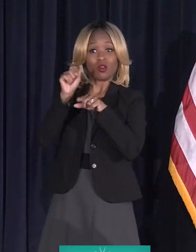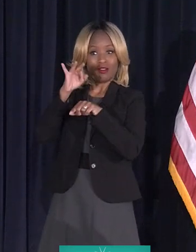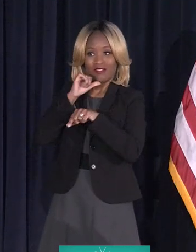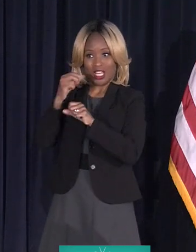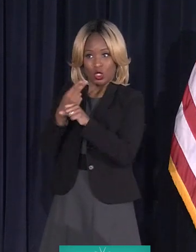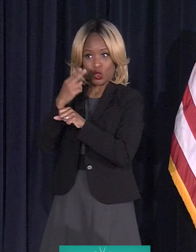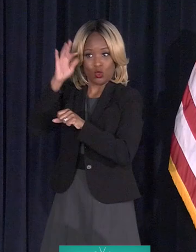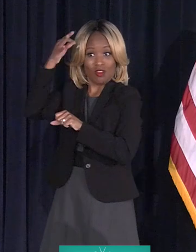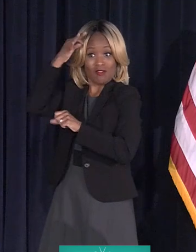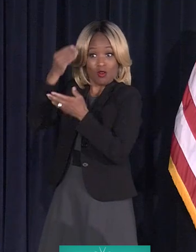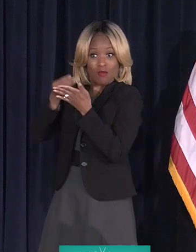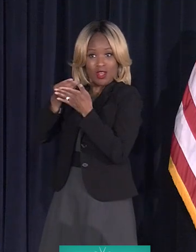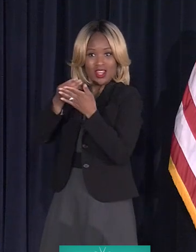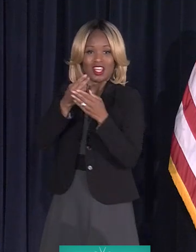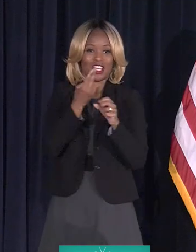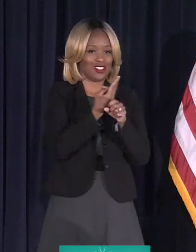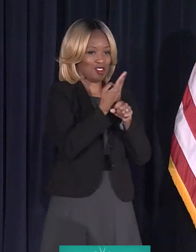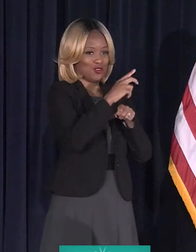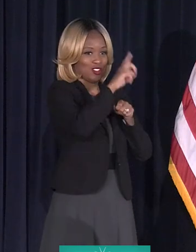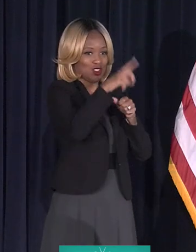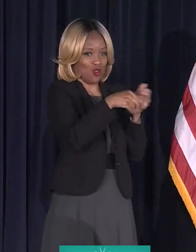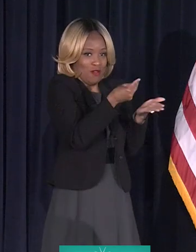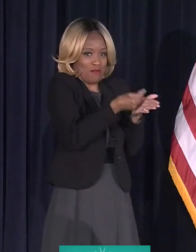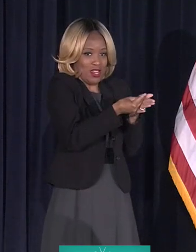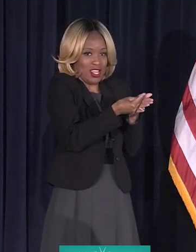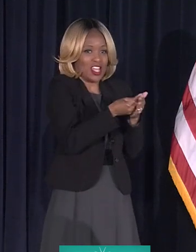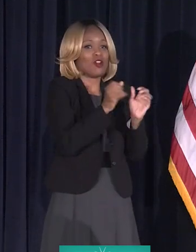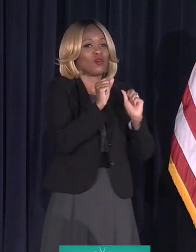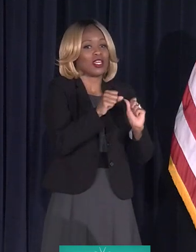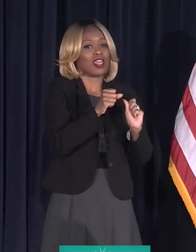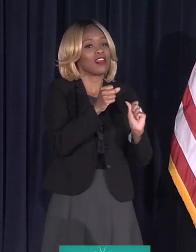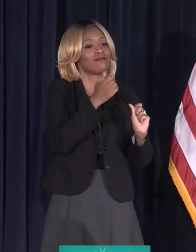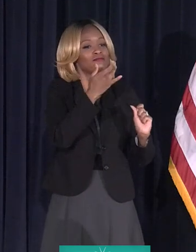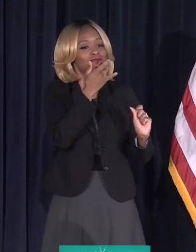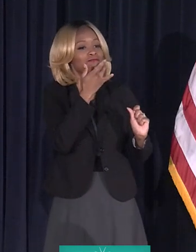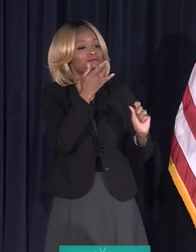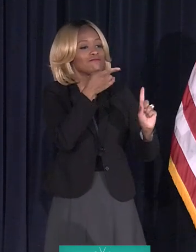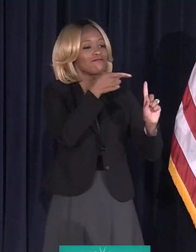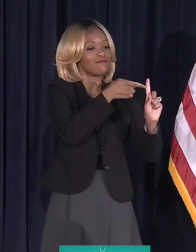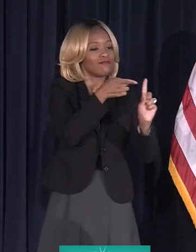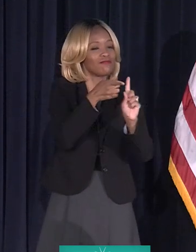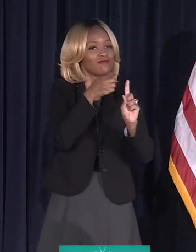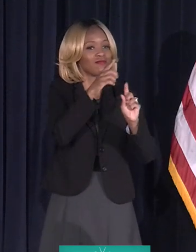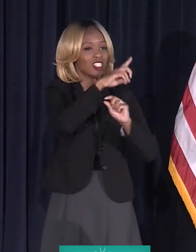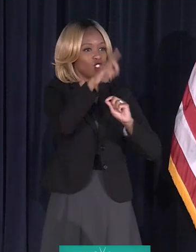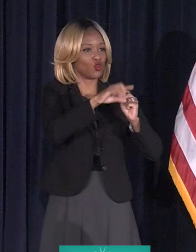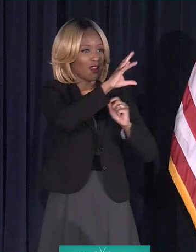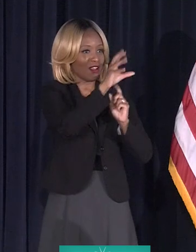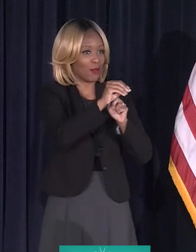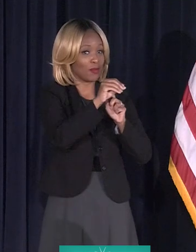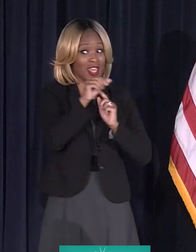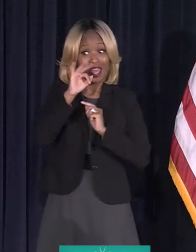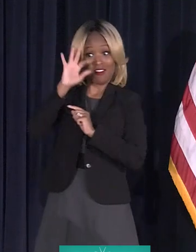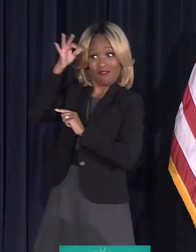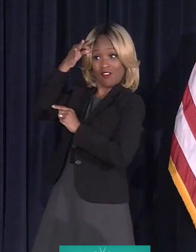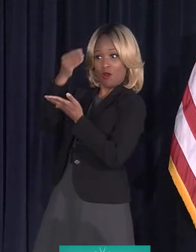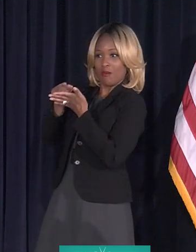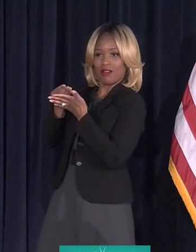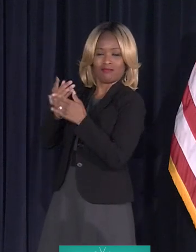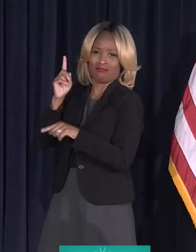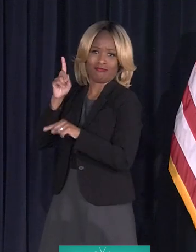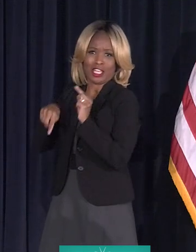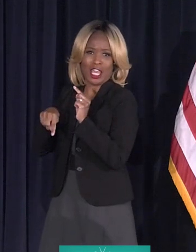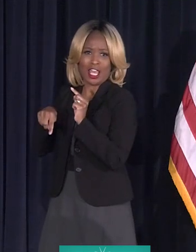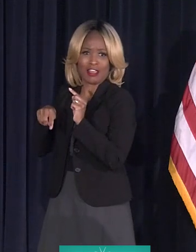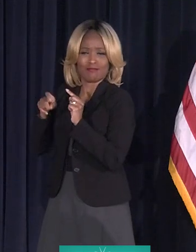you're using Detroit dollars, we can give preference to Detroit companies. When it's federal money, you can't do that. But we're